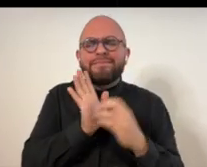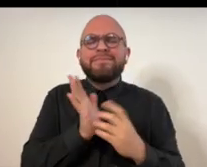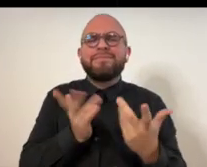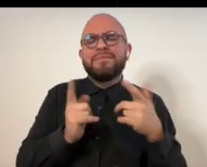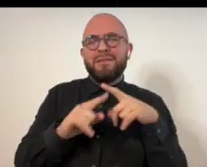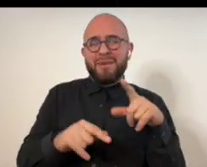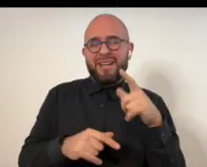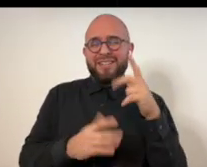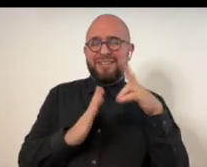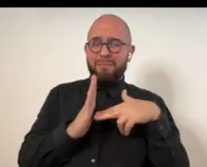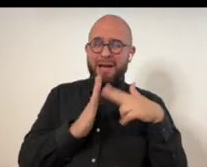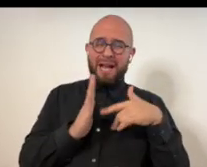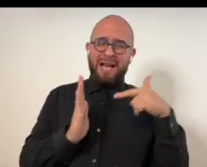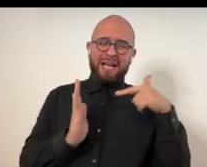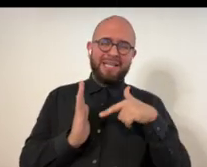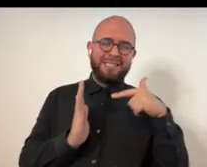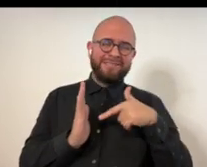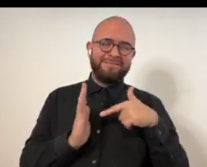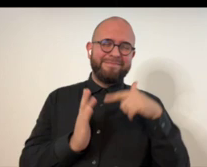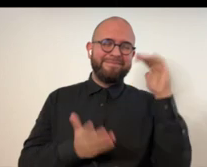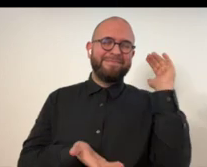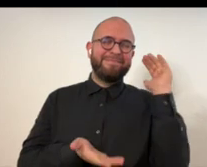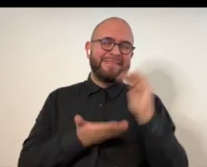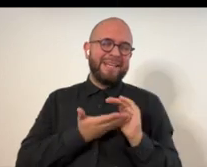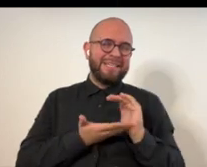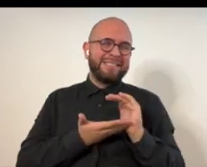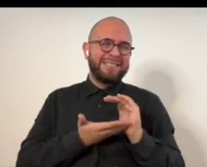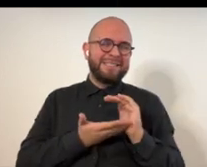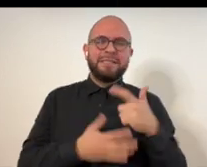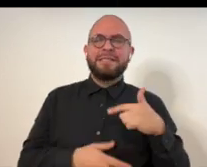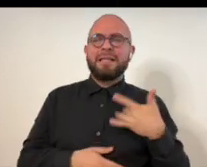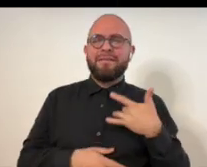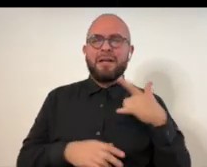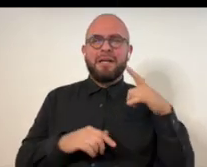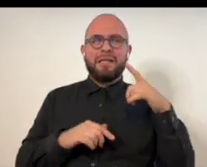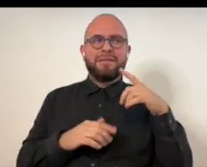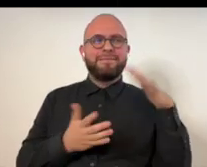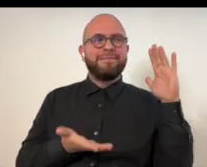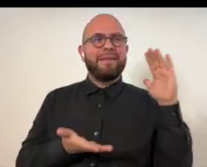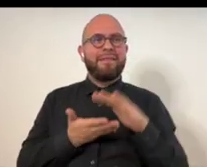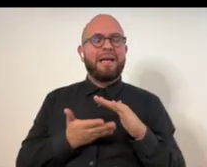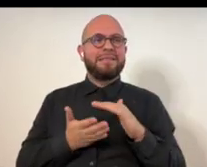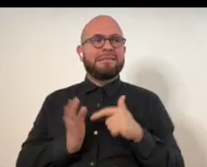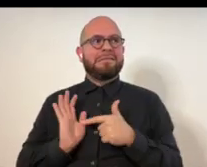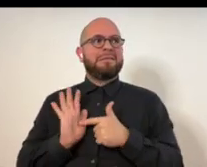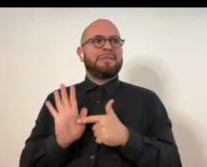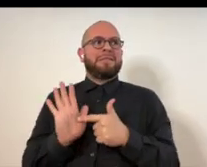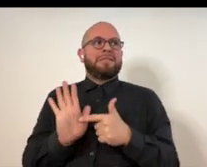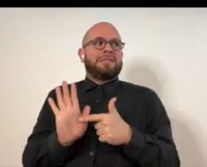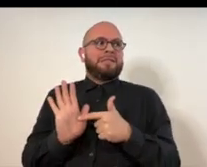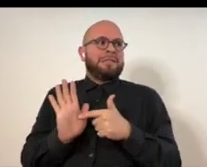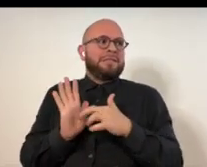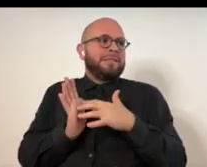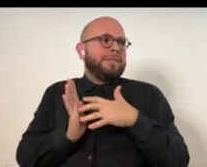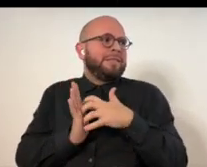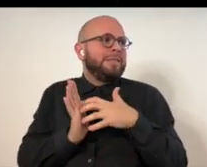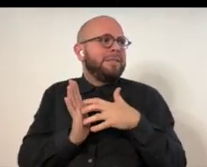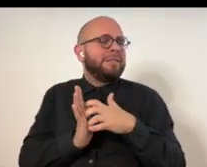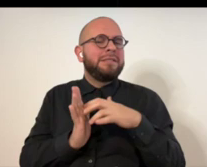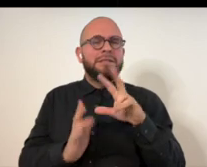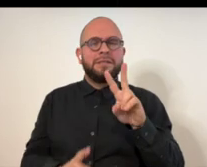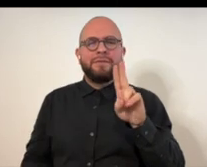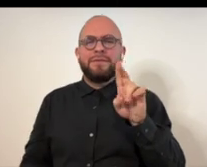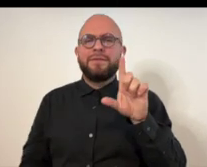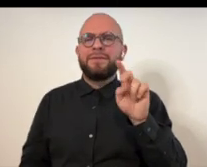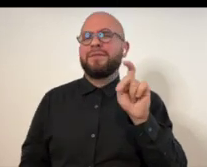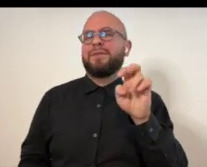I still write a blog and I write short things. Um, but painting seems less, uh, it makes me feel